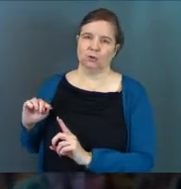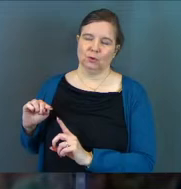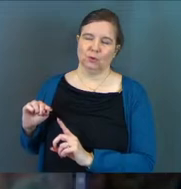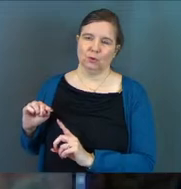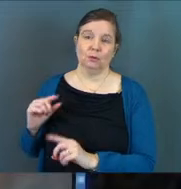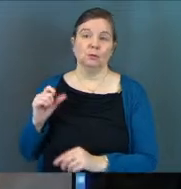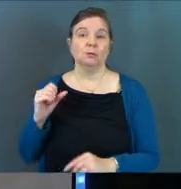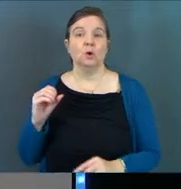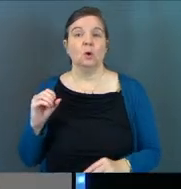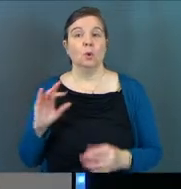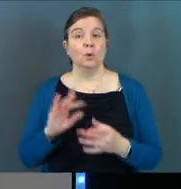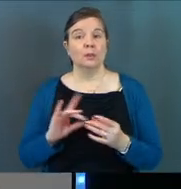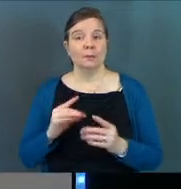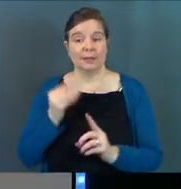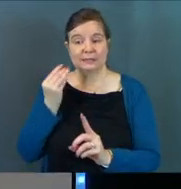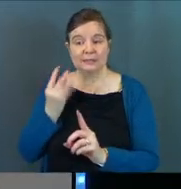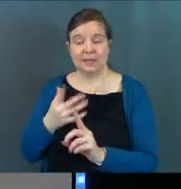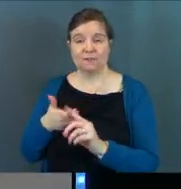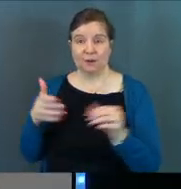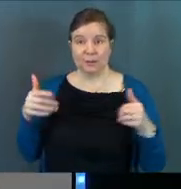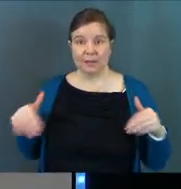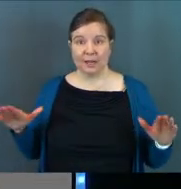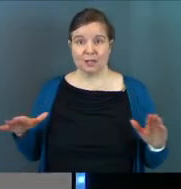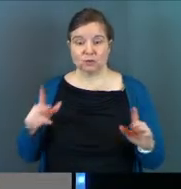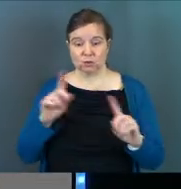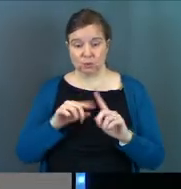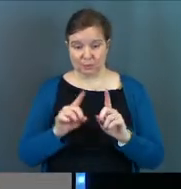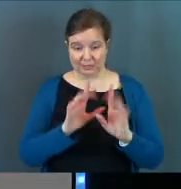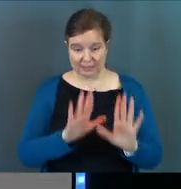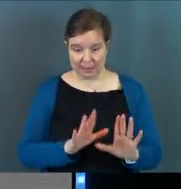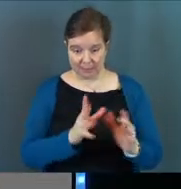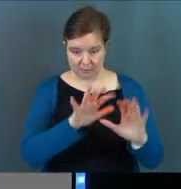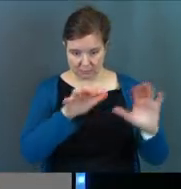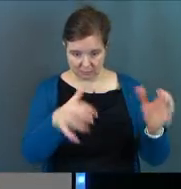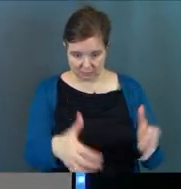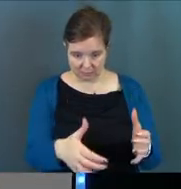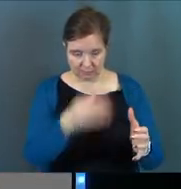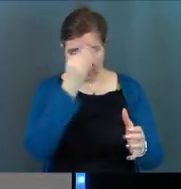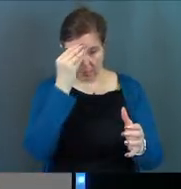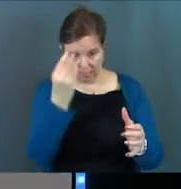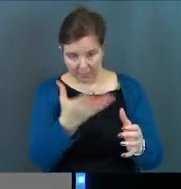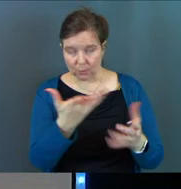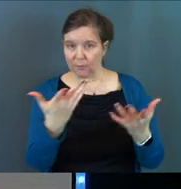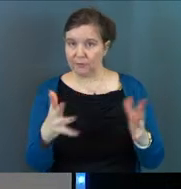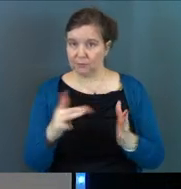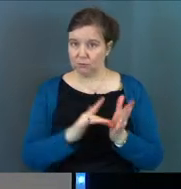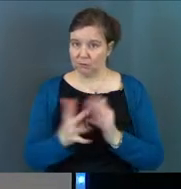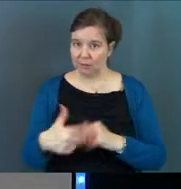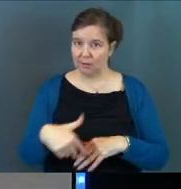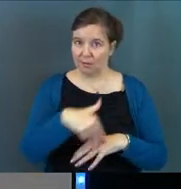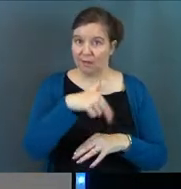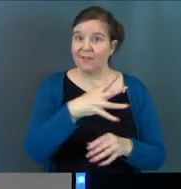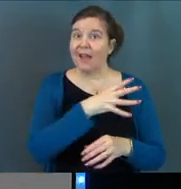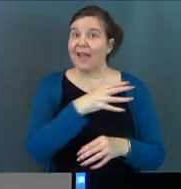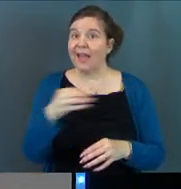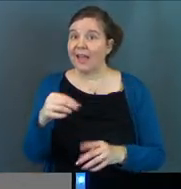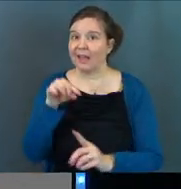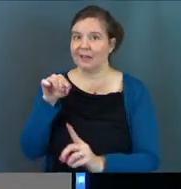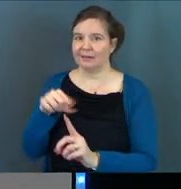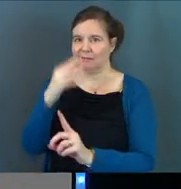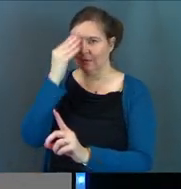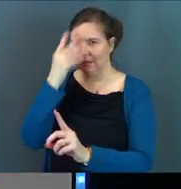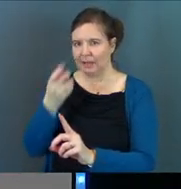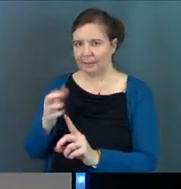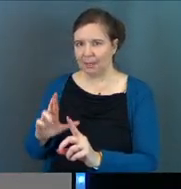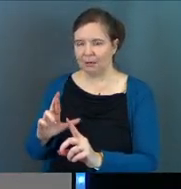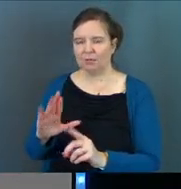And so the message gets sent from the angel to the disciples. Go let the disciples know. And Peter, ask yourself the question,